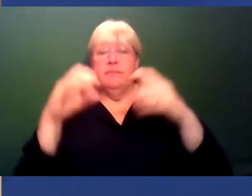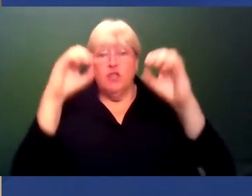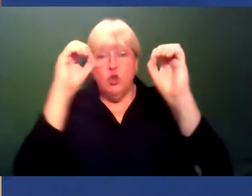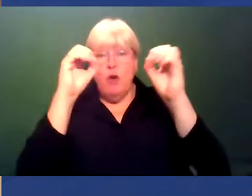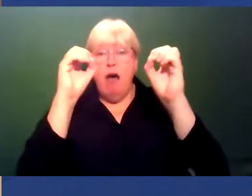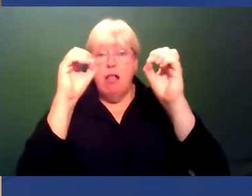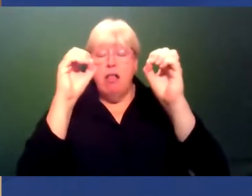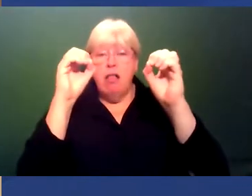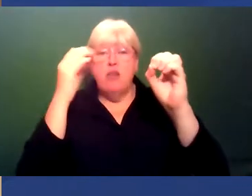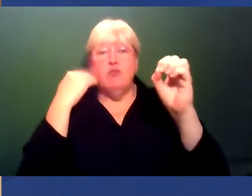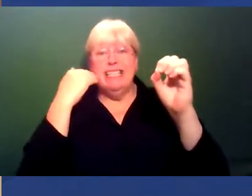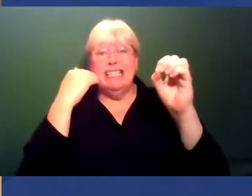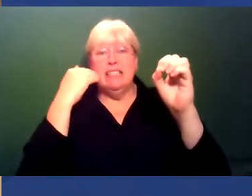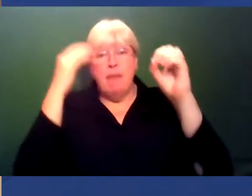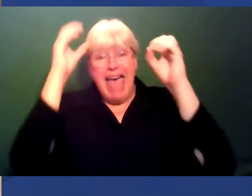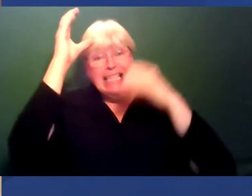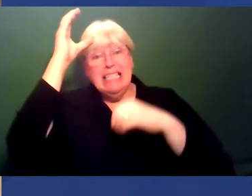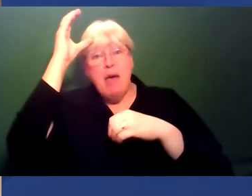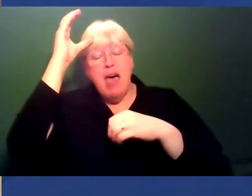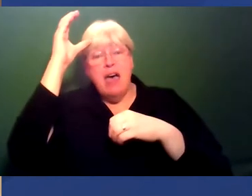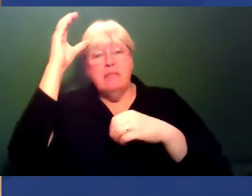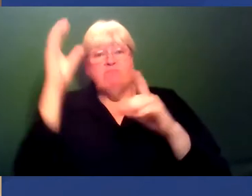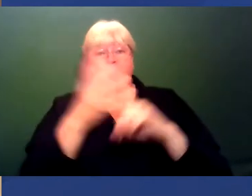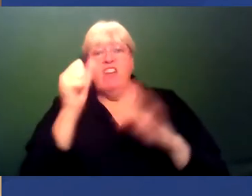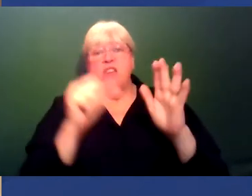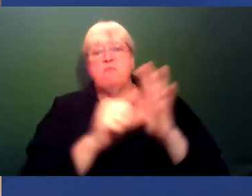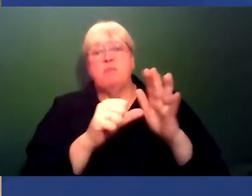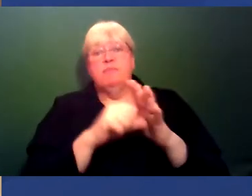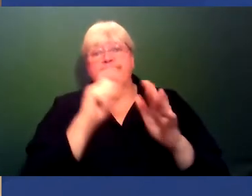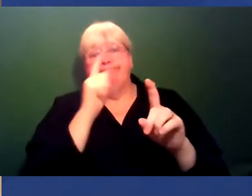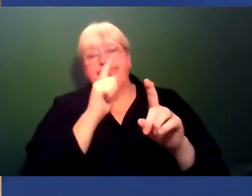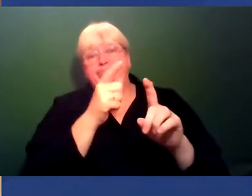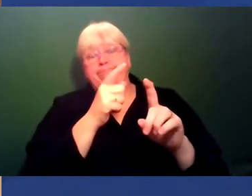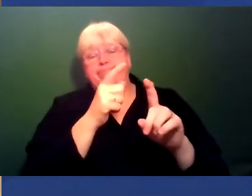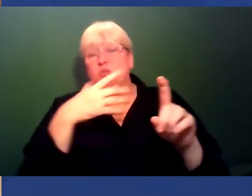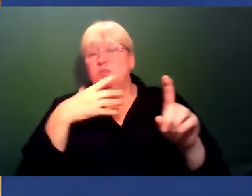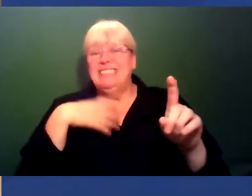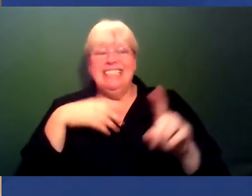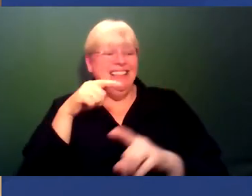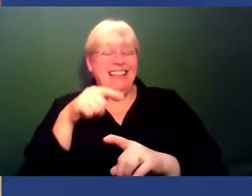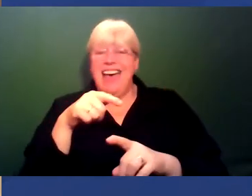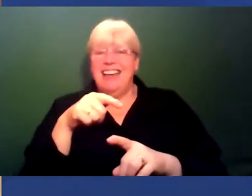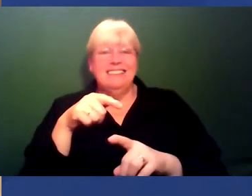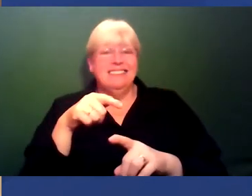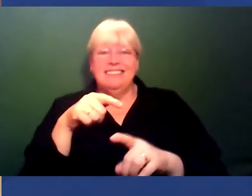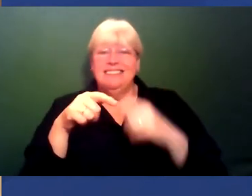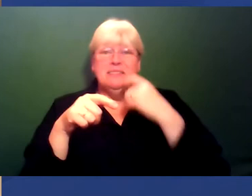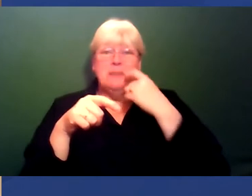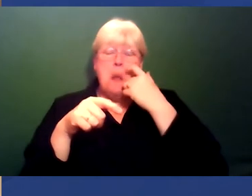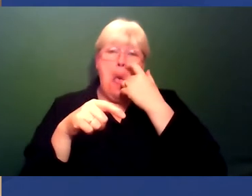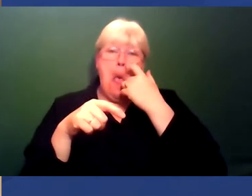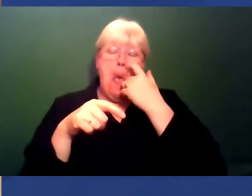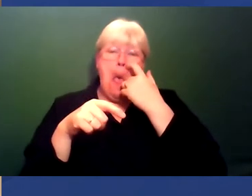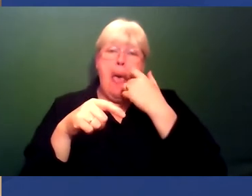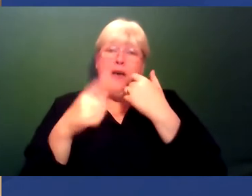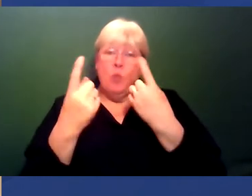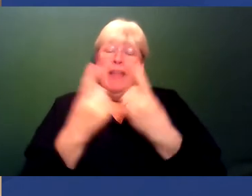and you'll find out it's a problem. You don't need, you don't need all these things to kind of be provoked into action. And that, I think, is one of the things